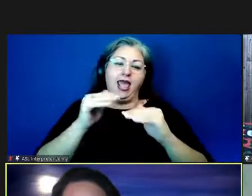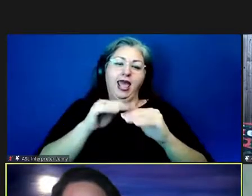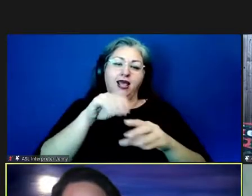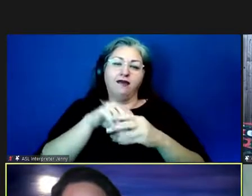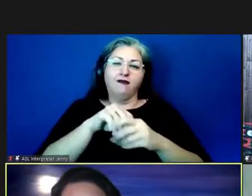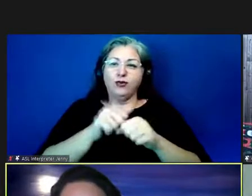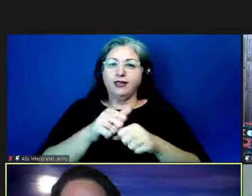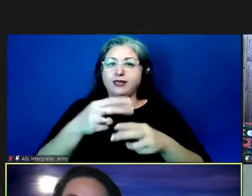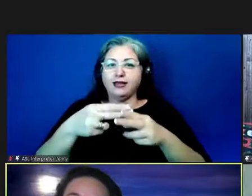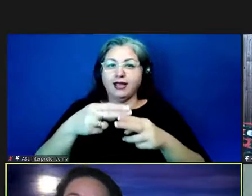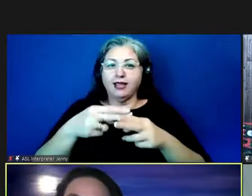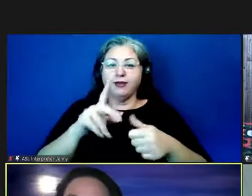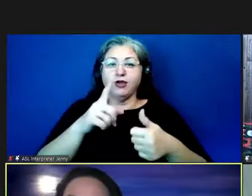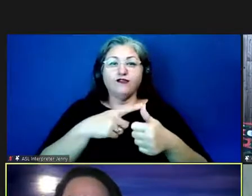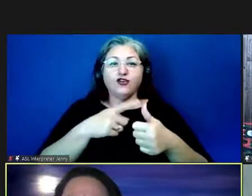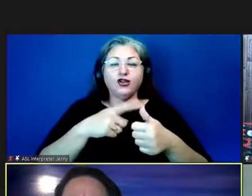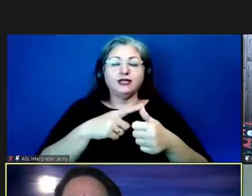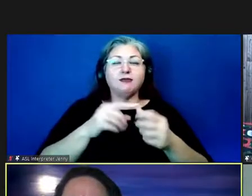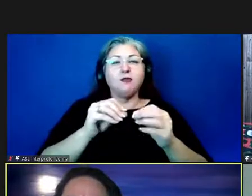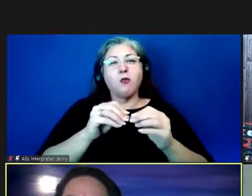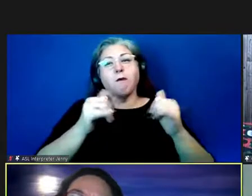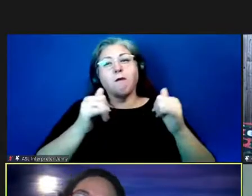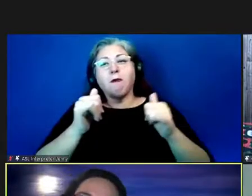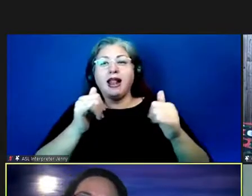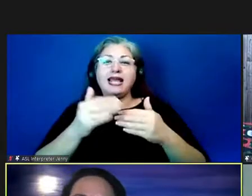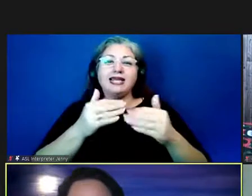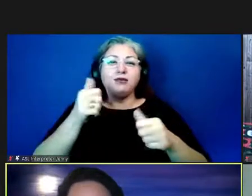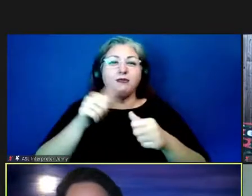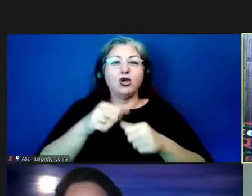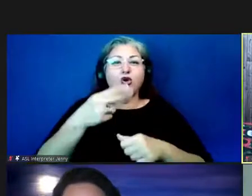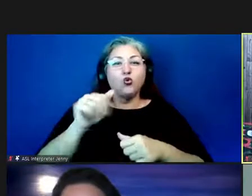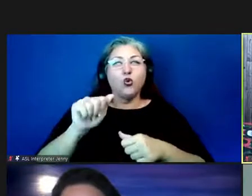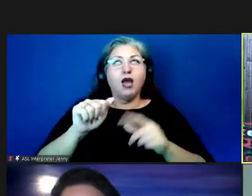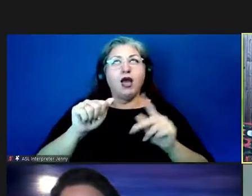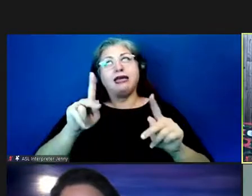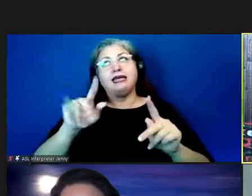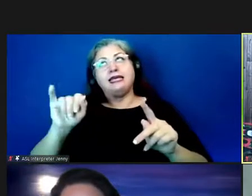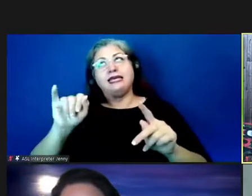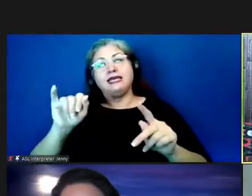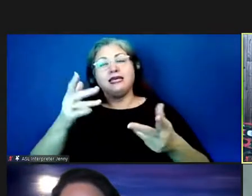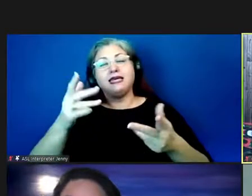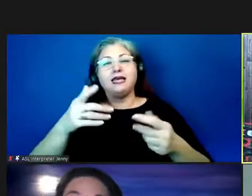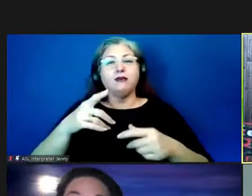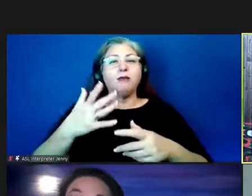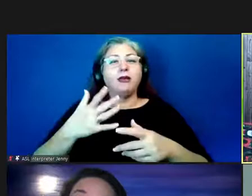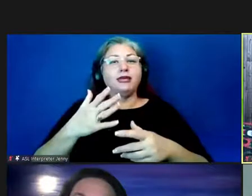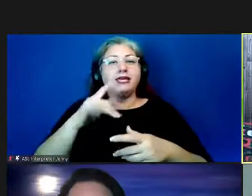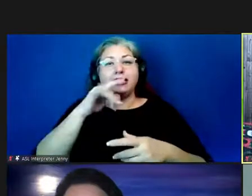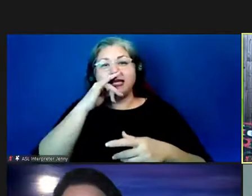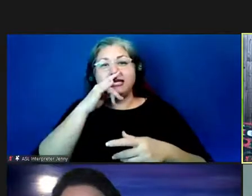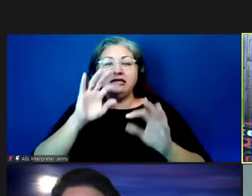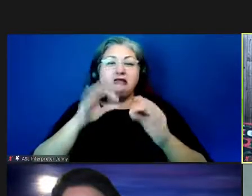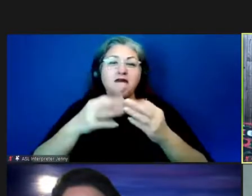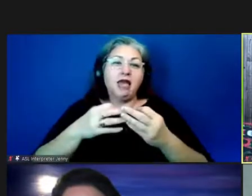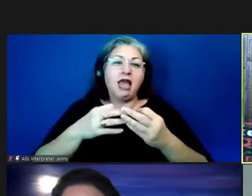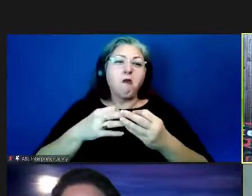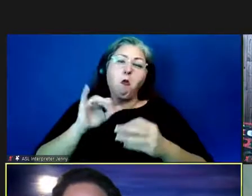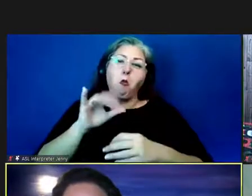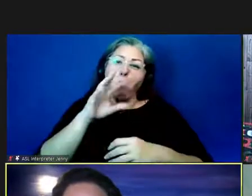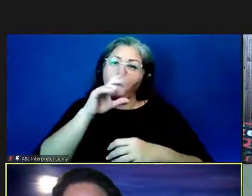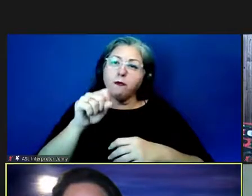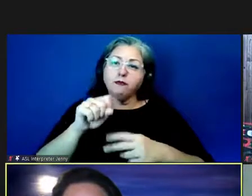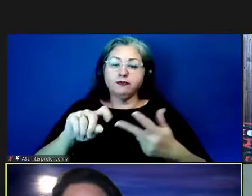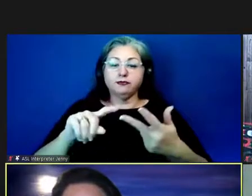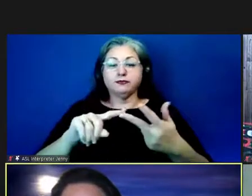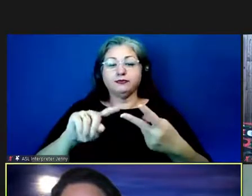the first is playful and pretty easy to remember hua and ki'i appealing maybe to kids and families the